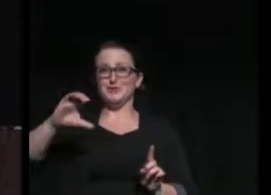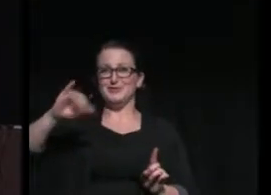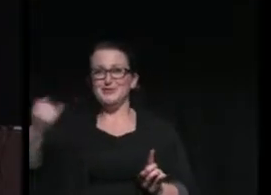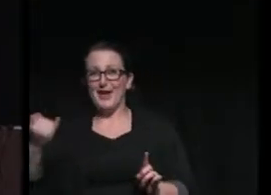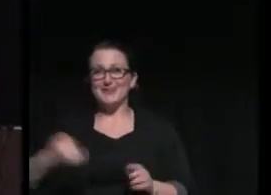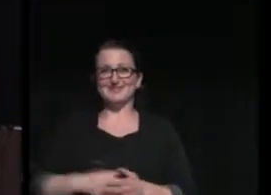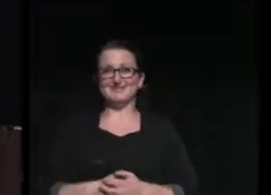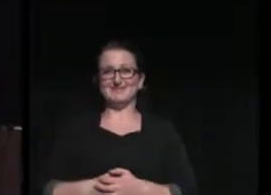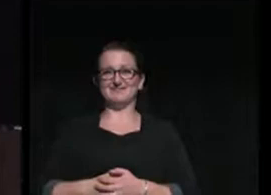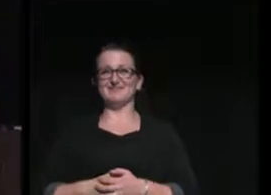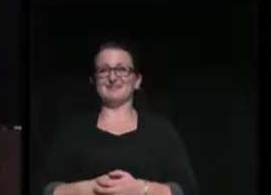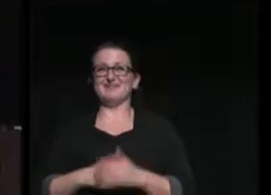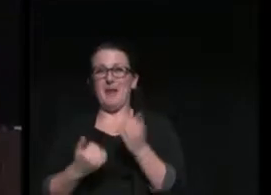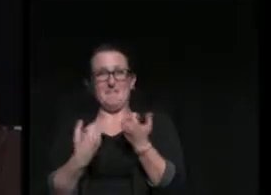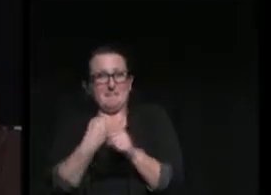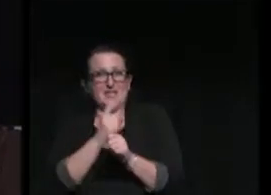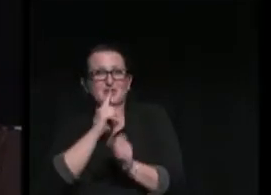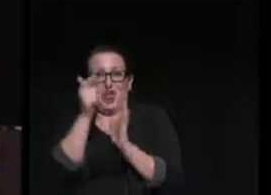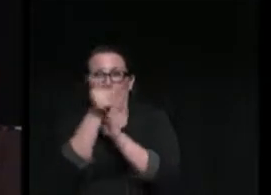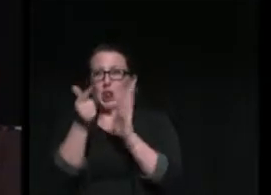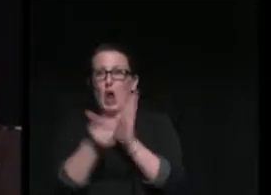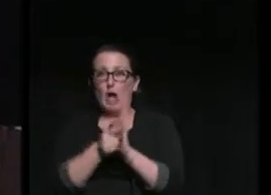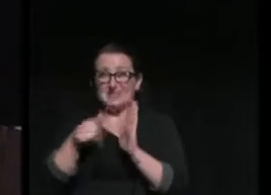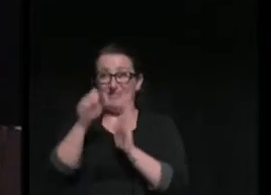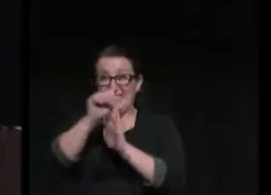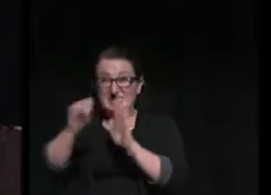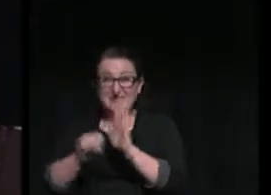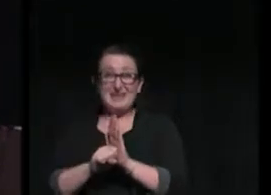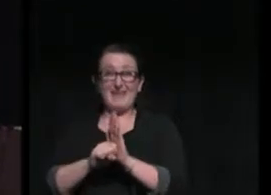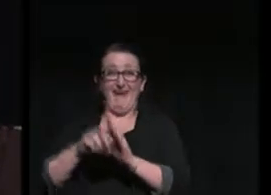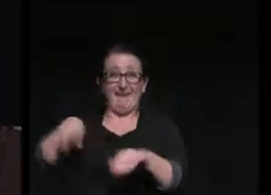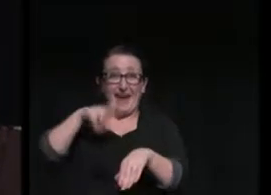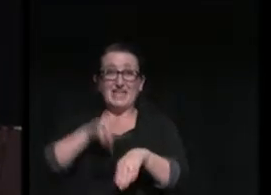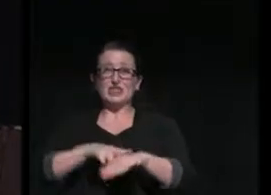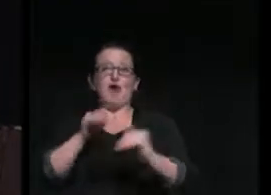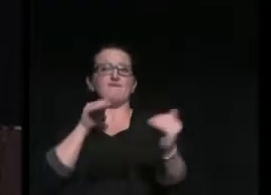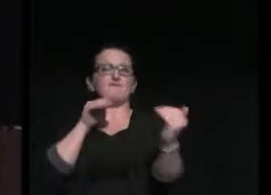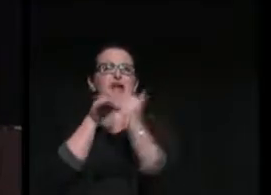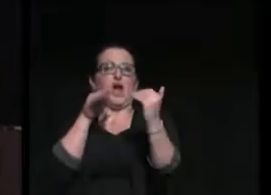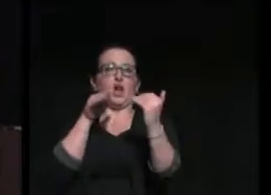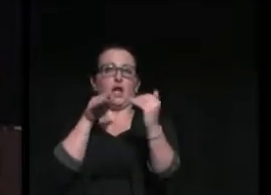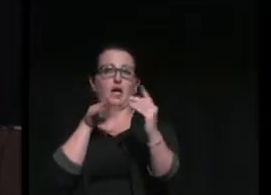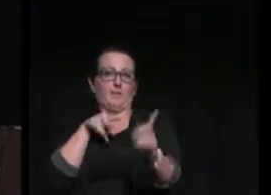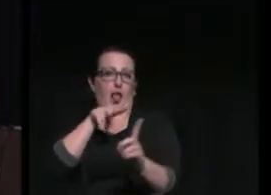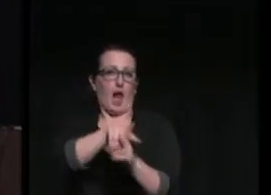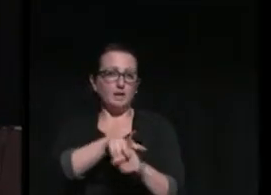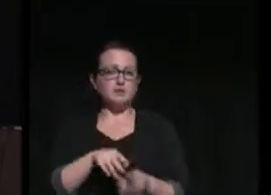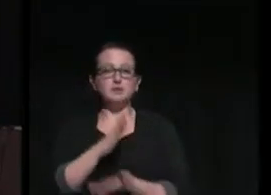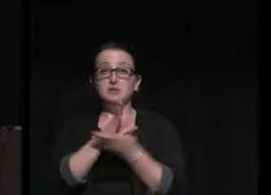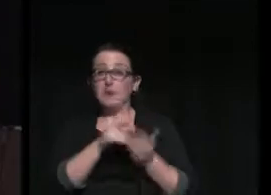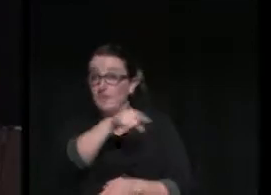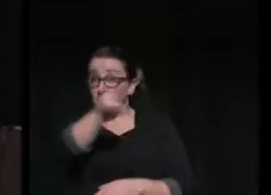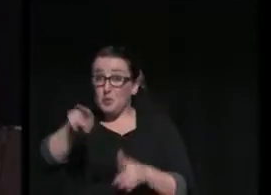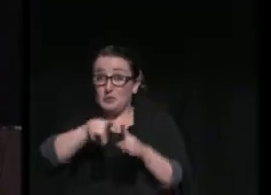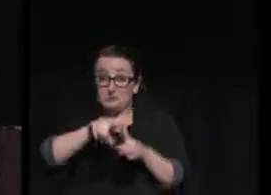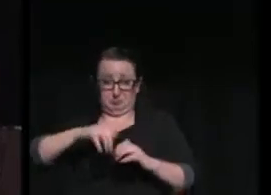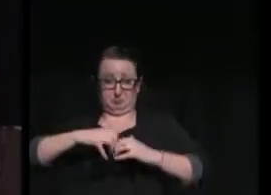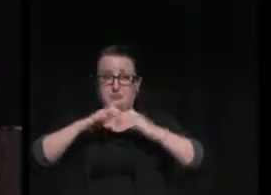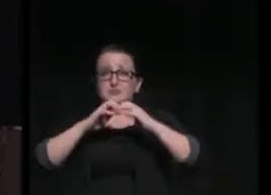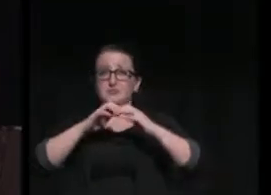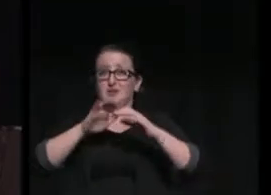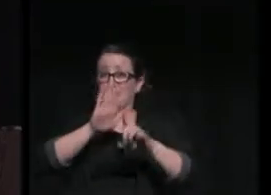Ensuring that the laws of our state and nation are fairly and justly applied. Some of you will start your own businesses